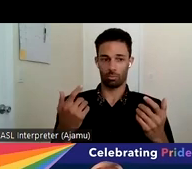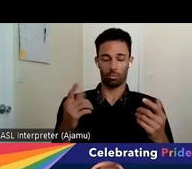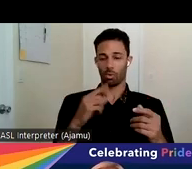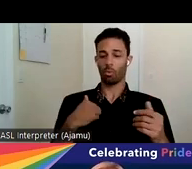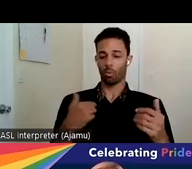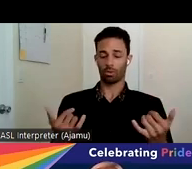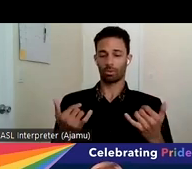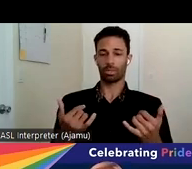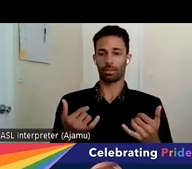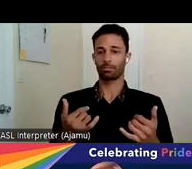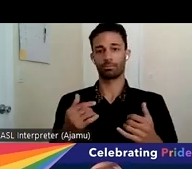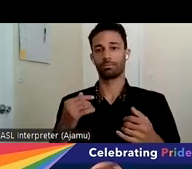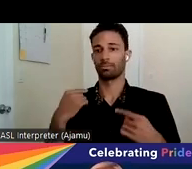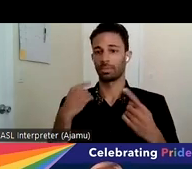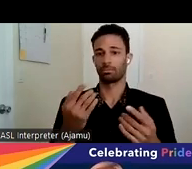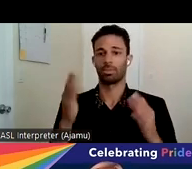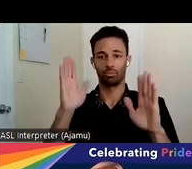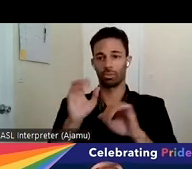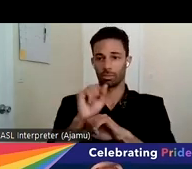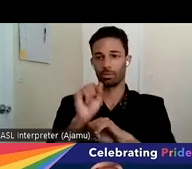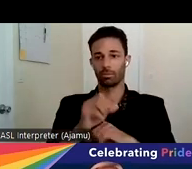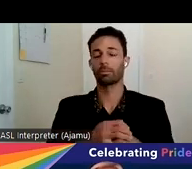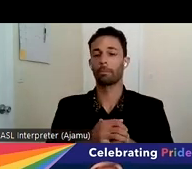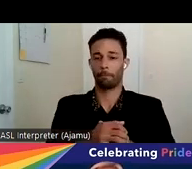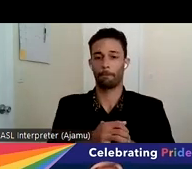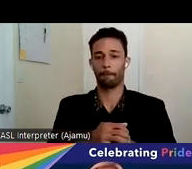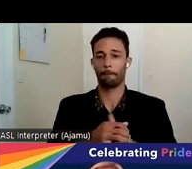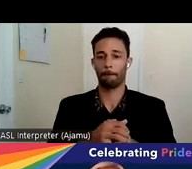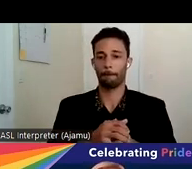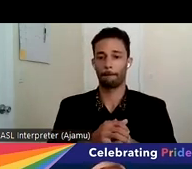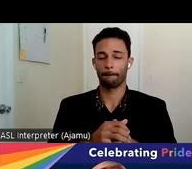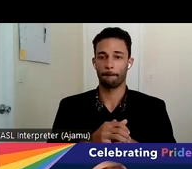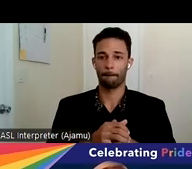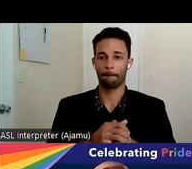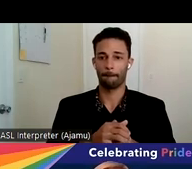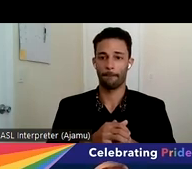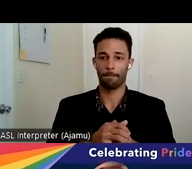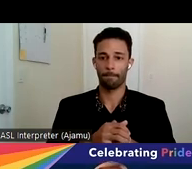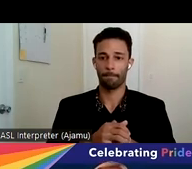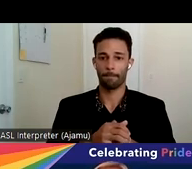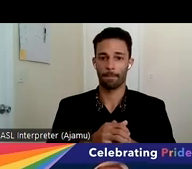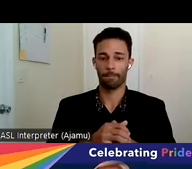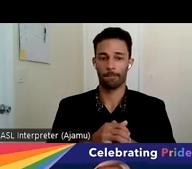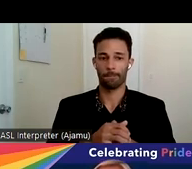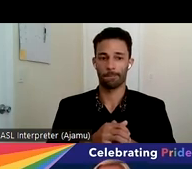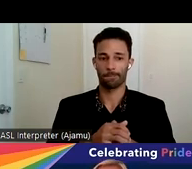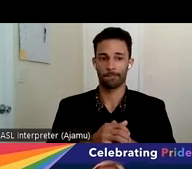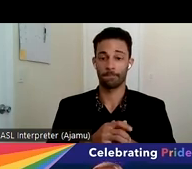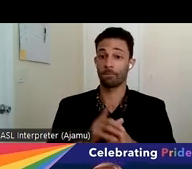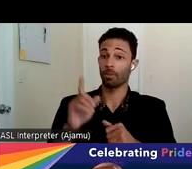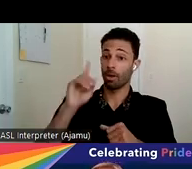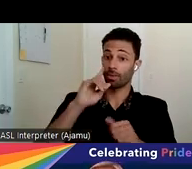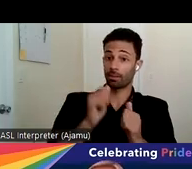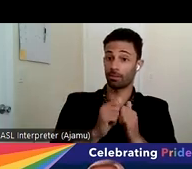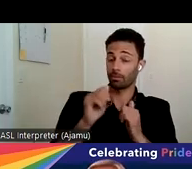so i think with that